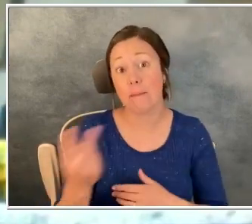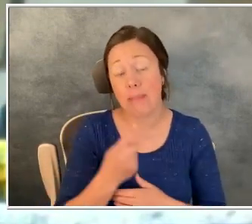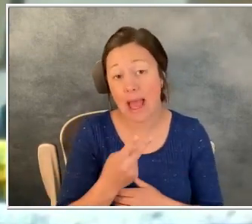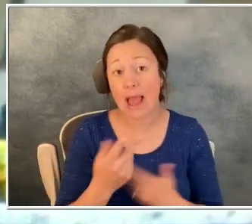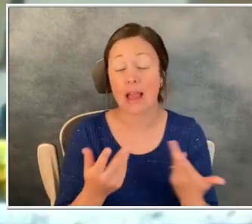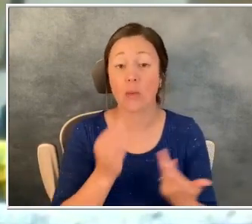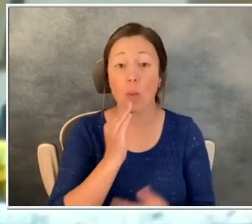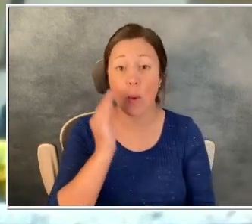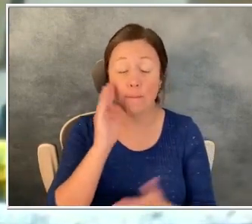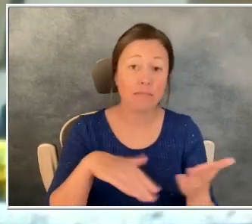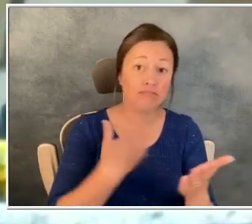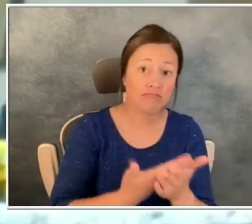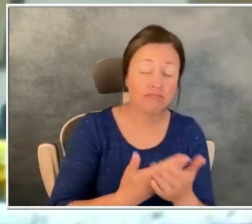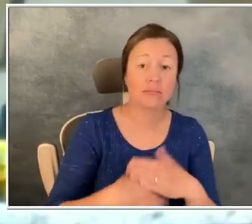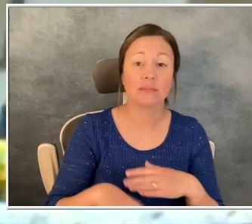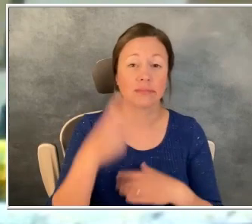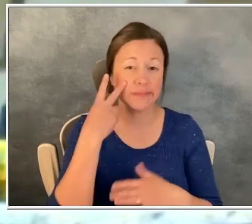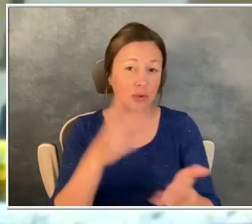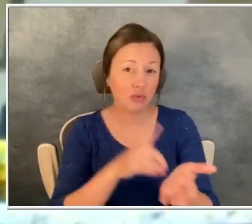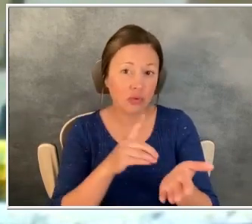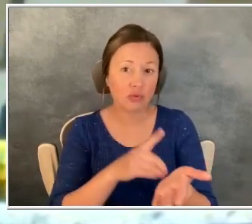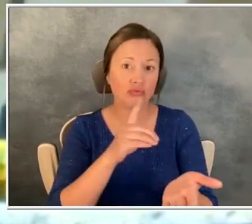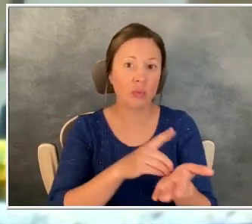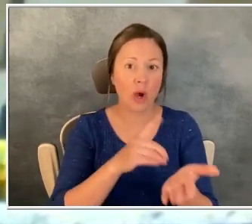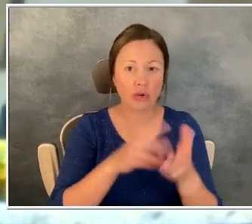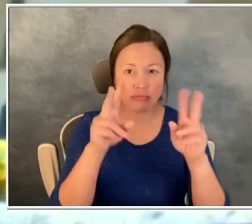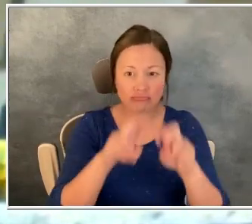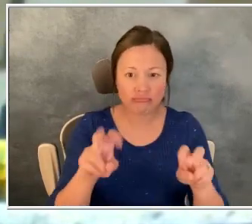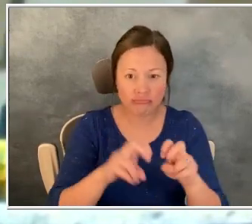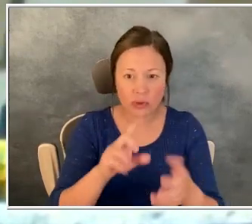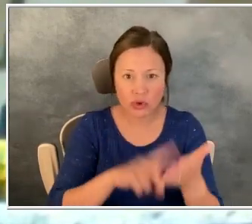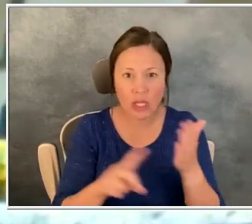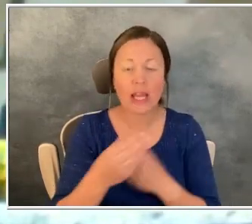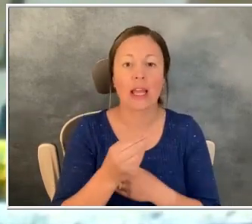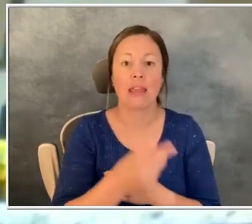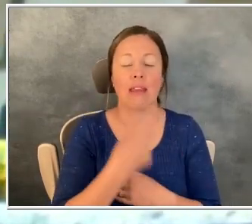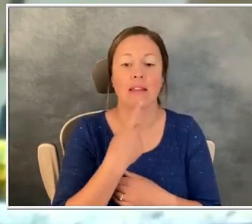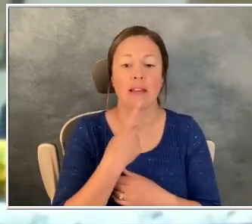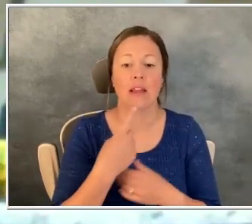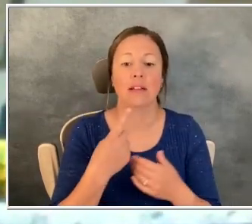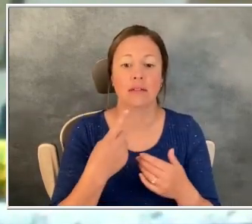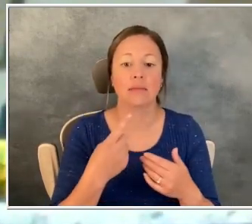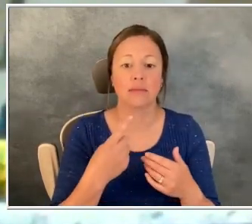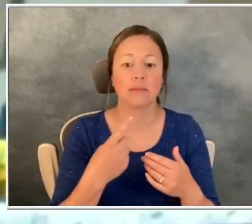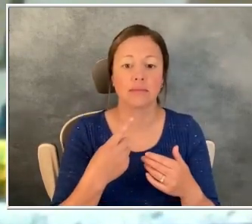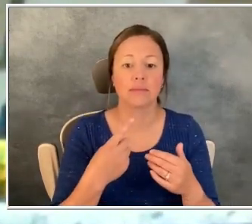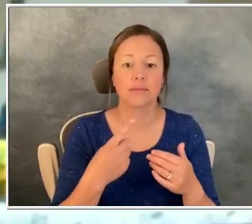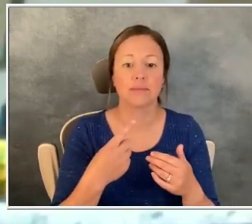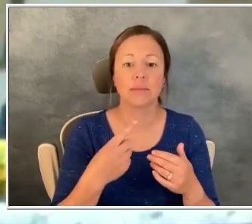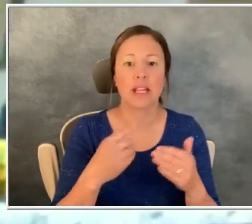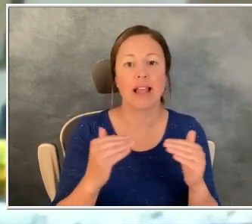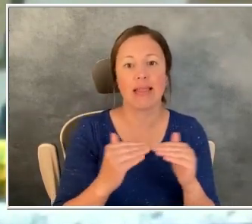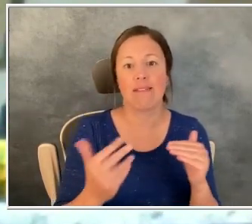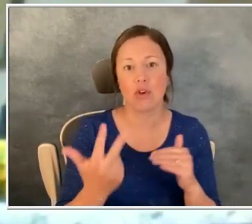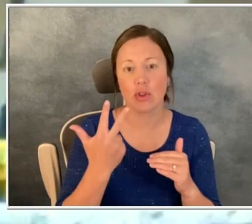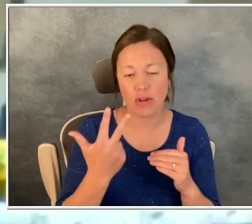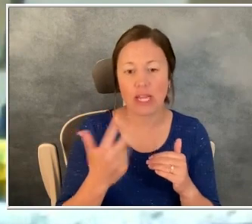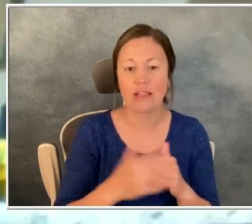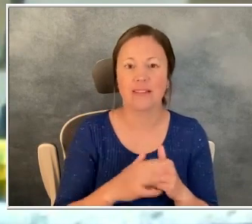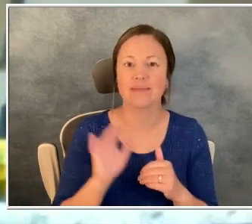uh, saw the doctor and he did the biopsy. And a week later they said, it's a Clark's level three back then in a one.